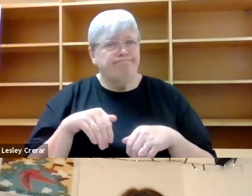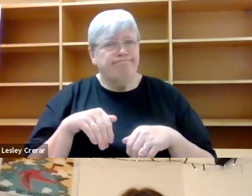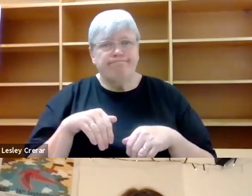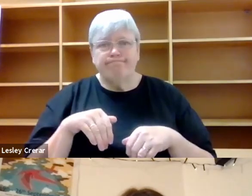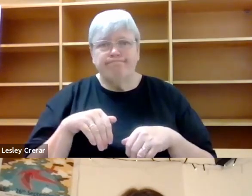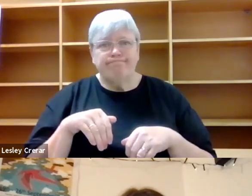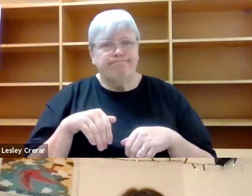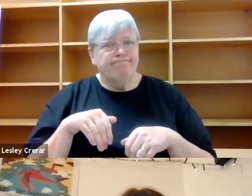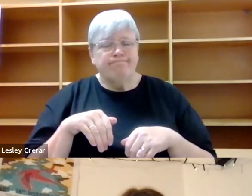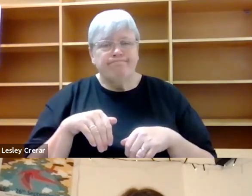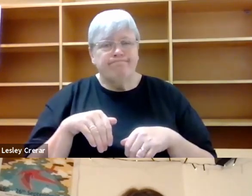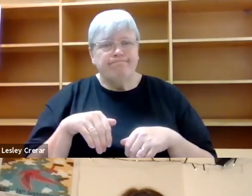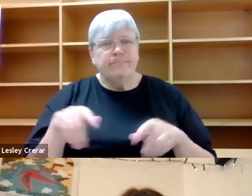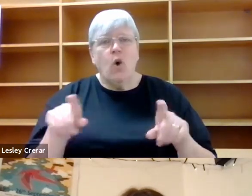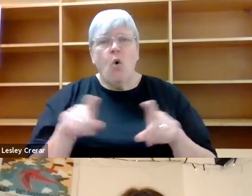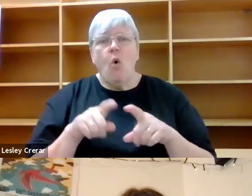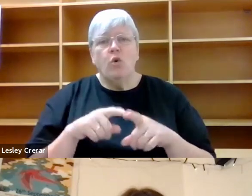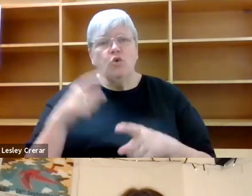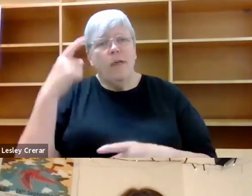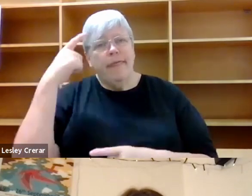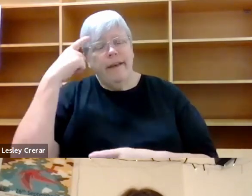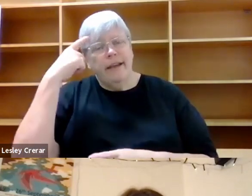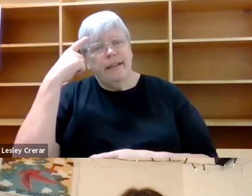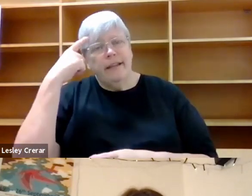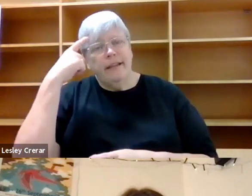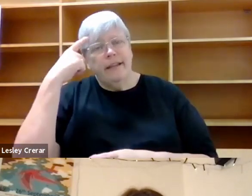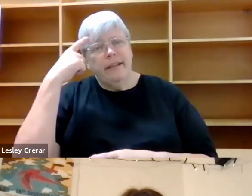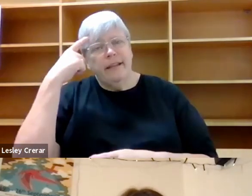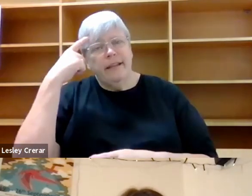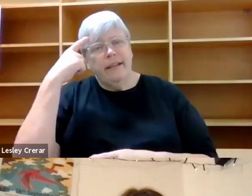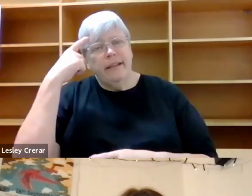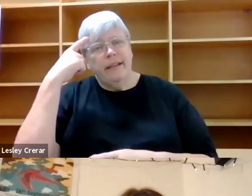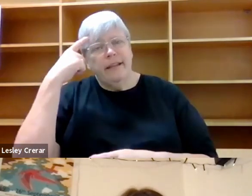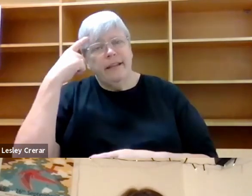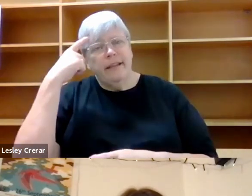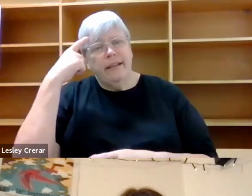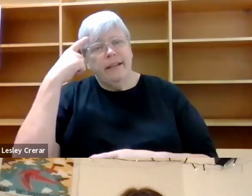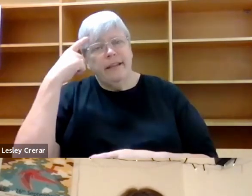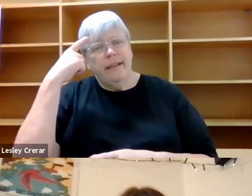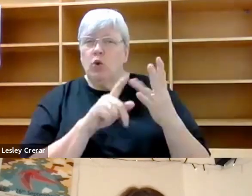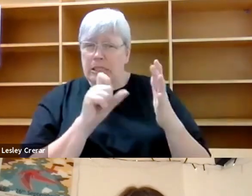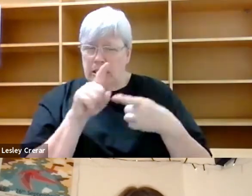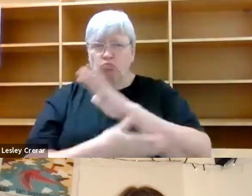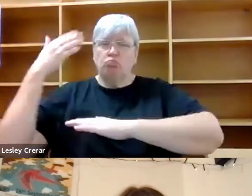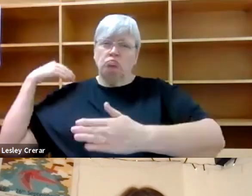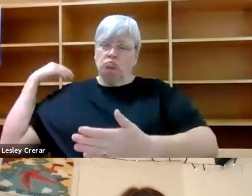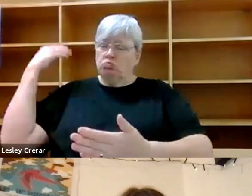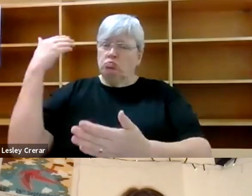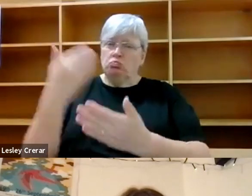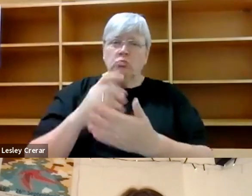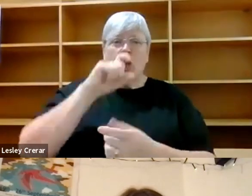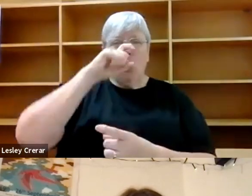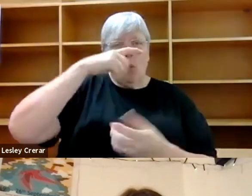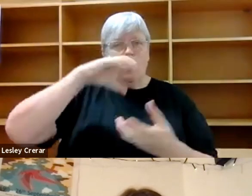responsibility is to noticing. So there is a very long history, uh, of a cult or witchcraft